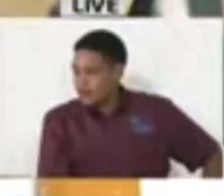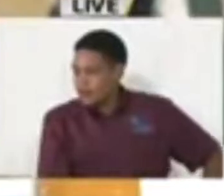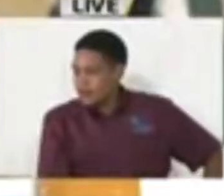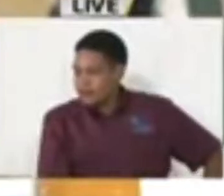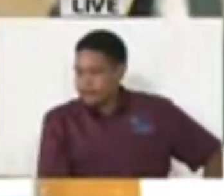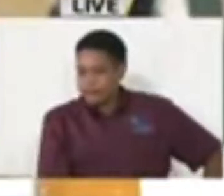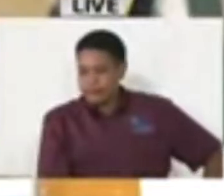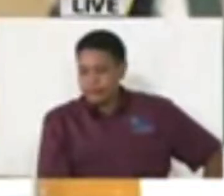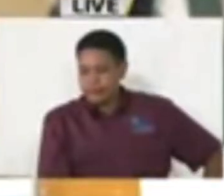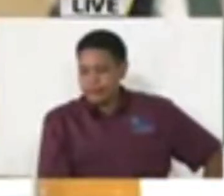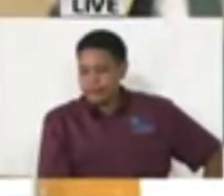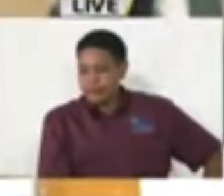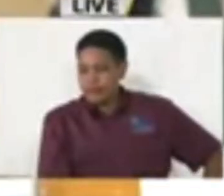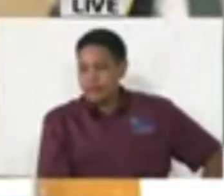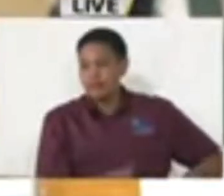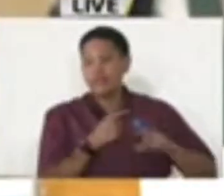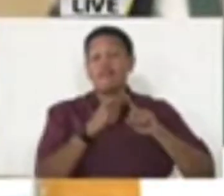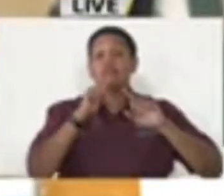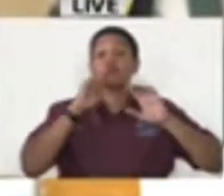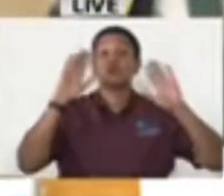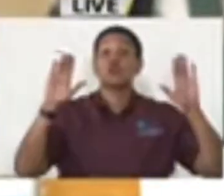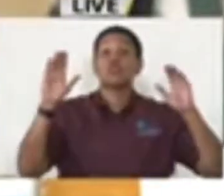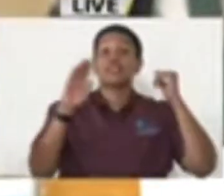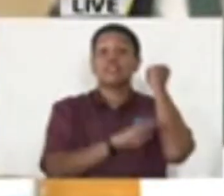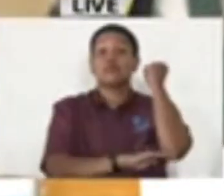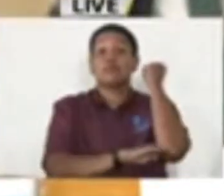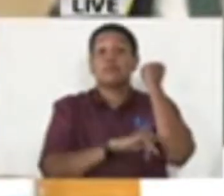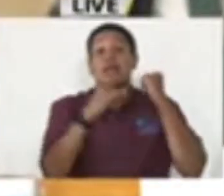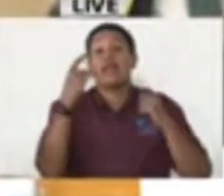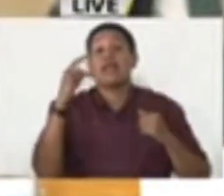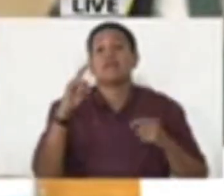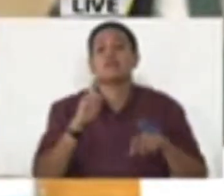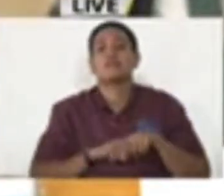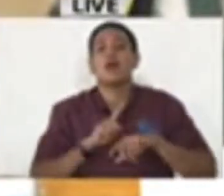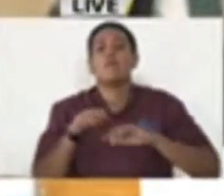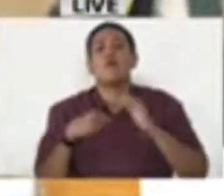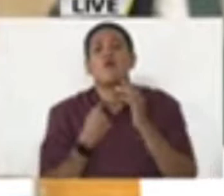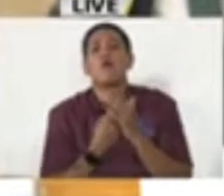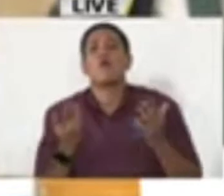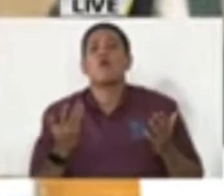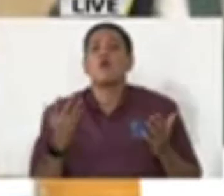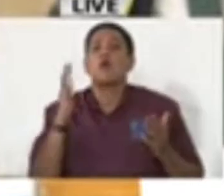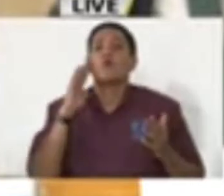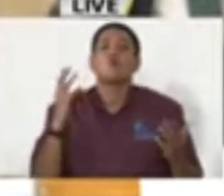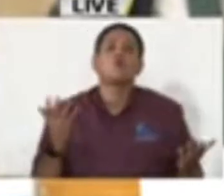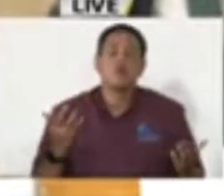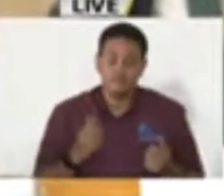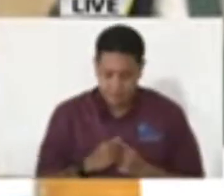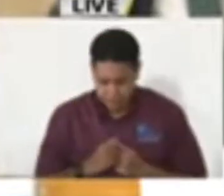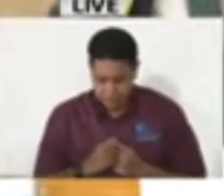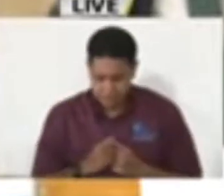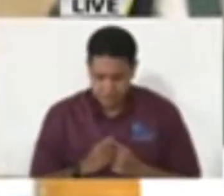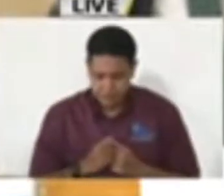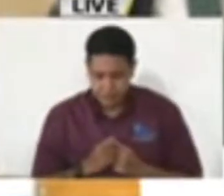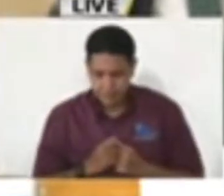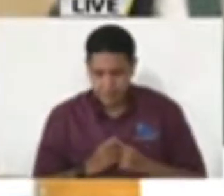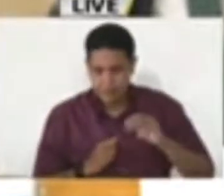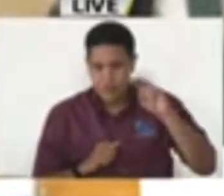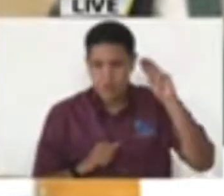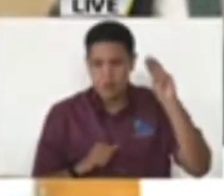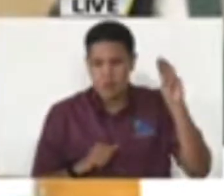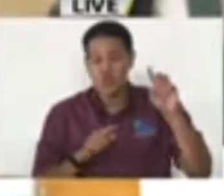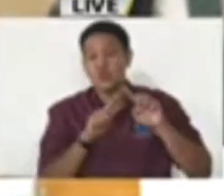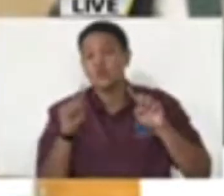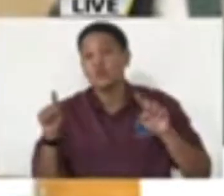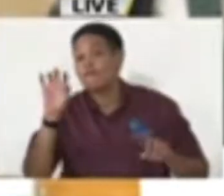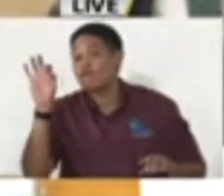Effective from Sunday, September 18th, the curfew hours will be as follows. Mondays to